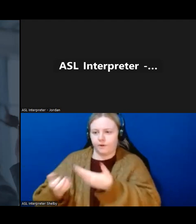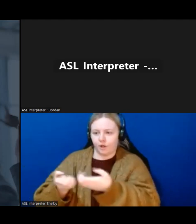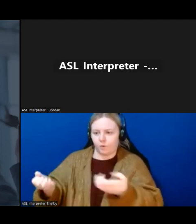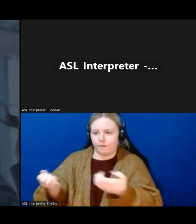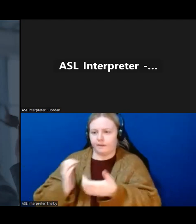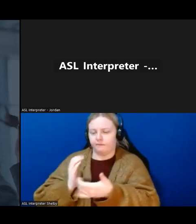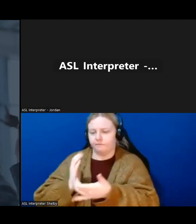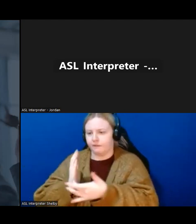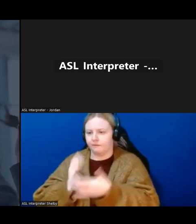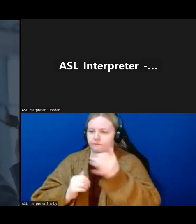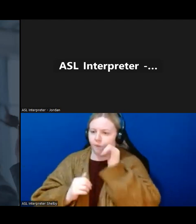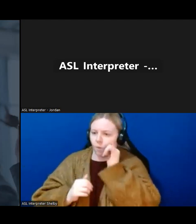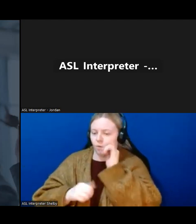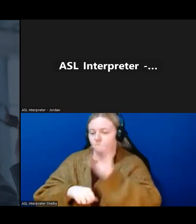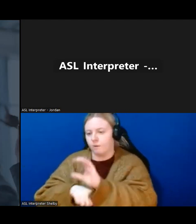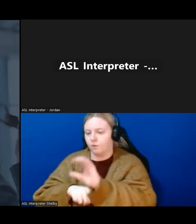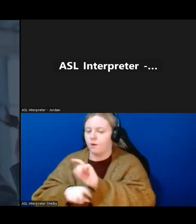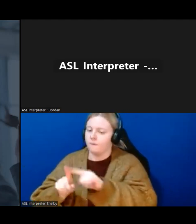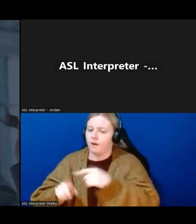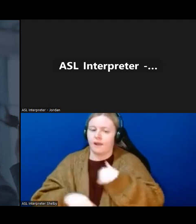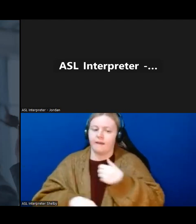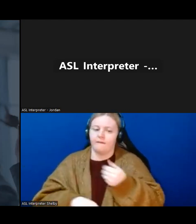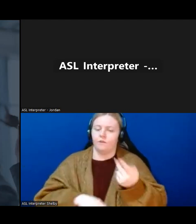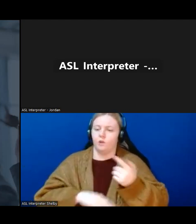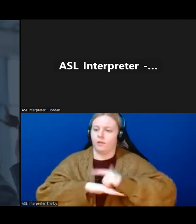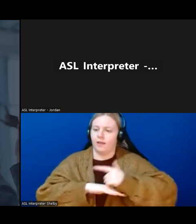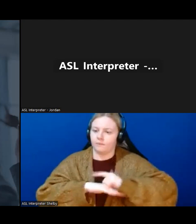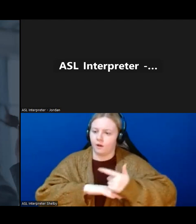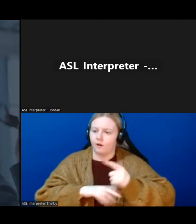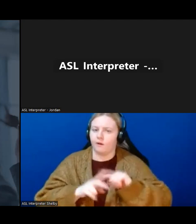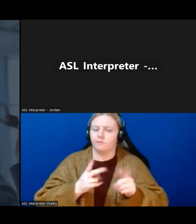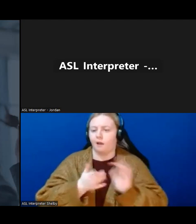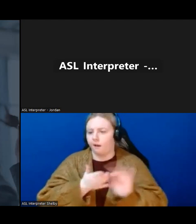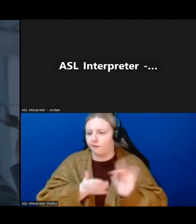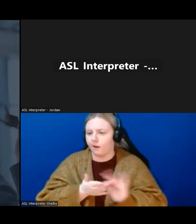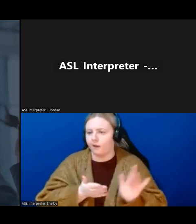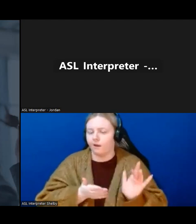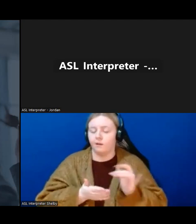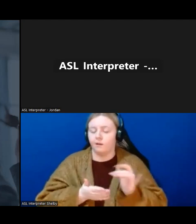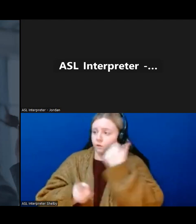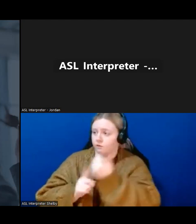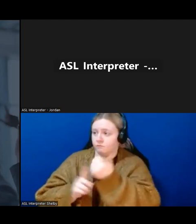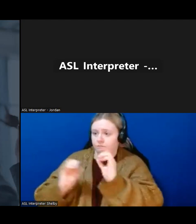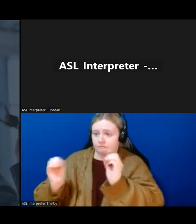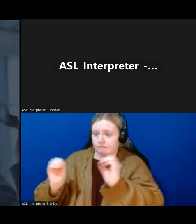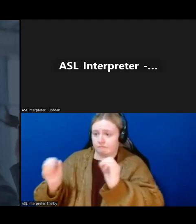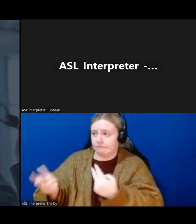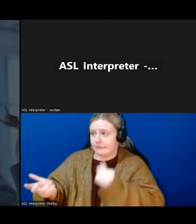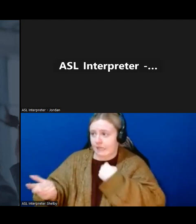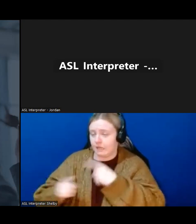But we actually do have a couple laptops and iPads and things. So if you don't have a device but you're interested in